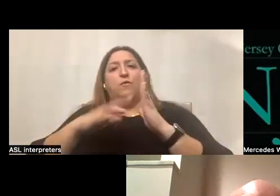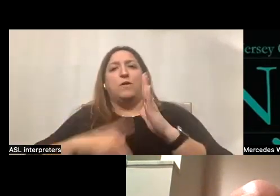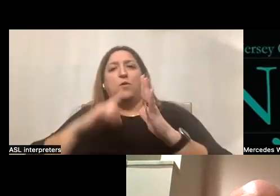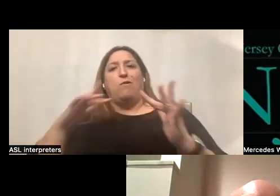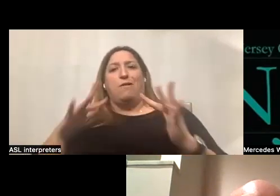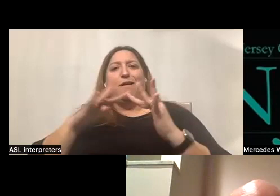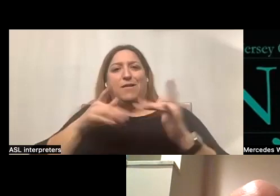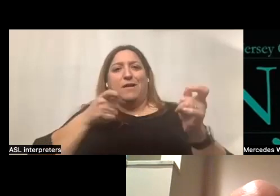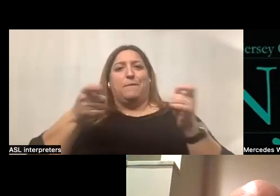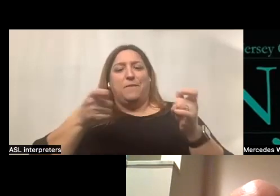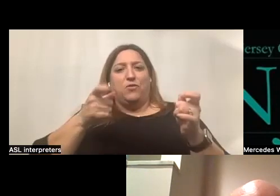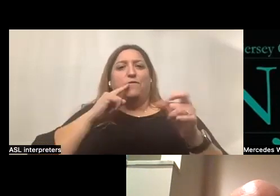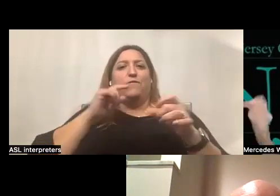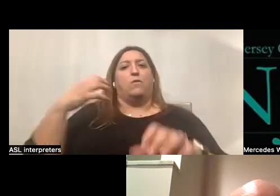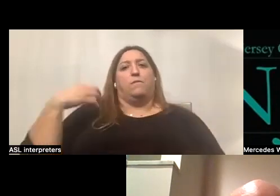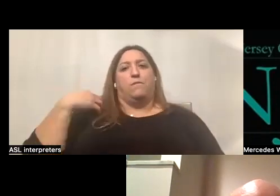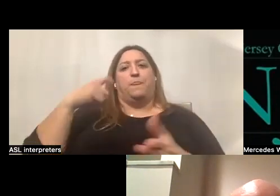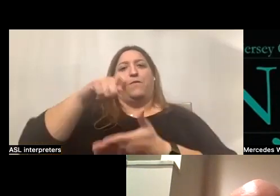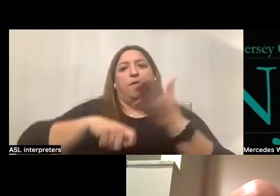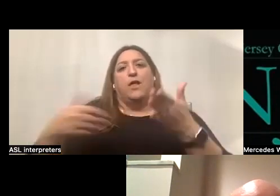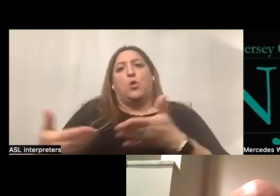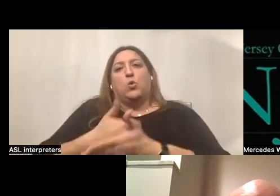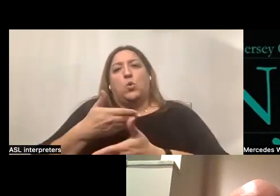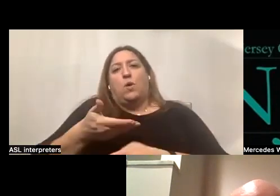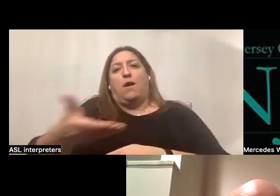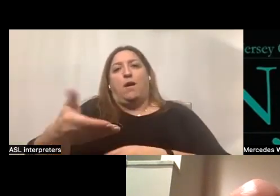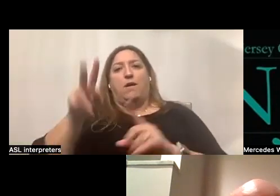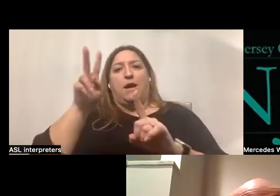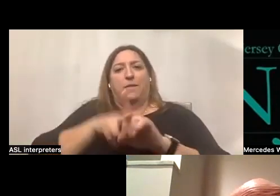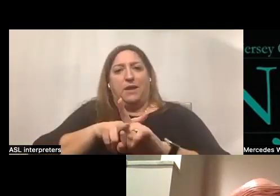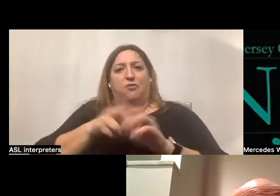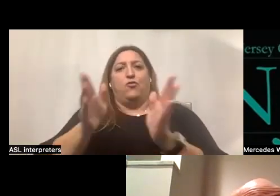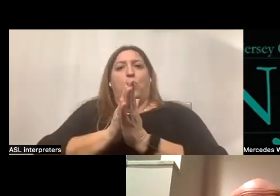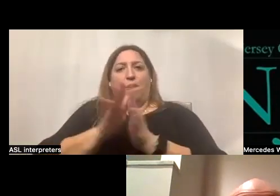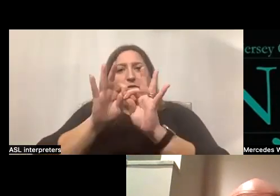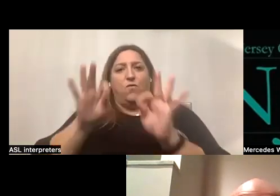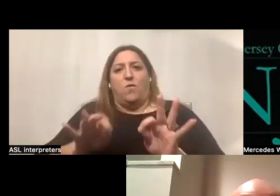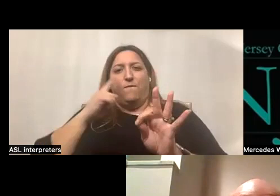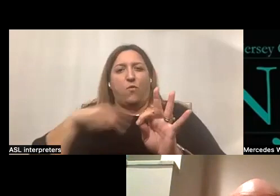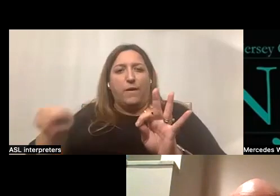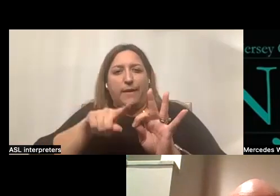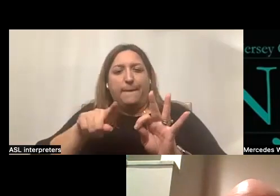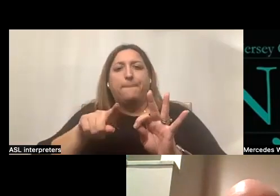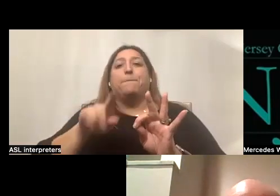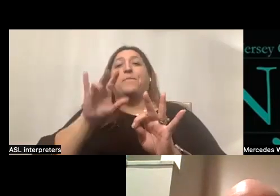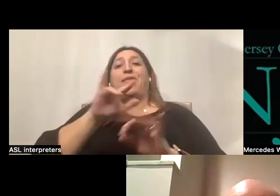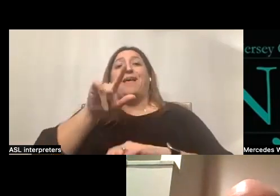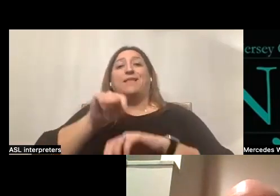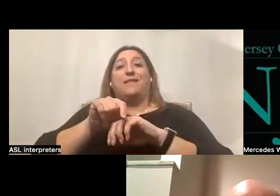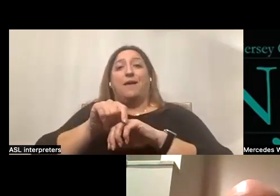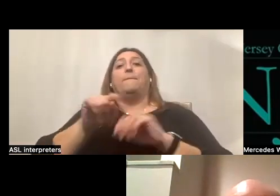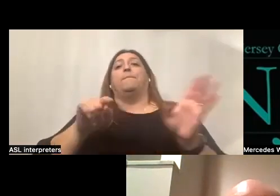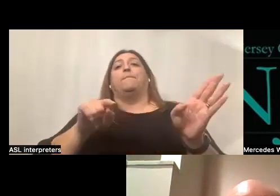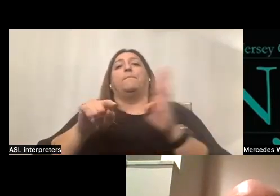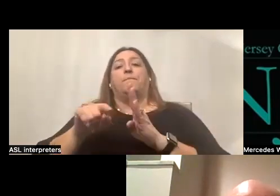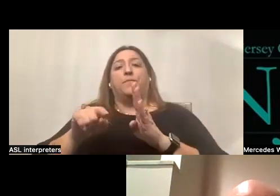managing employer to fill out a new hire application request form on their behalf. During this time, the customer service